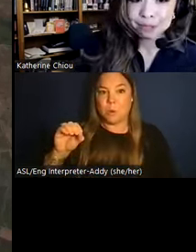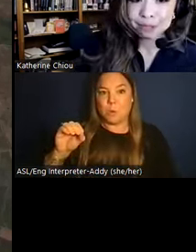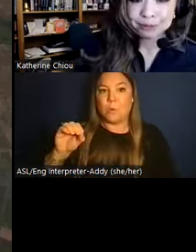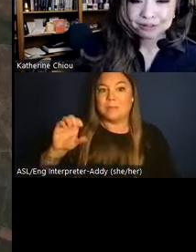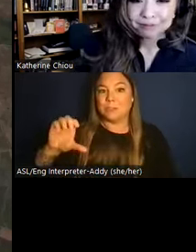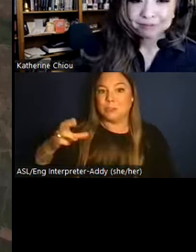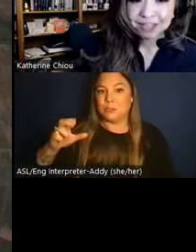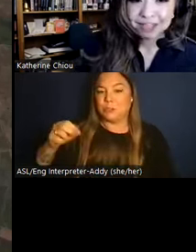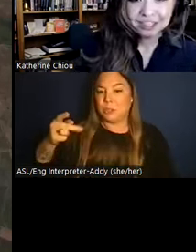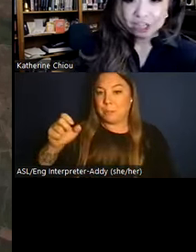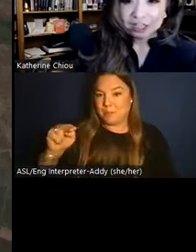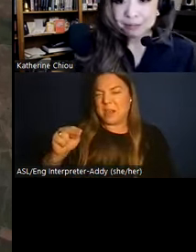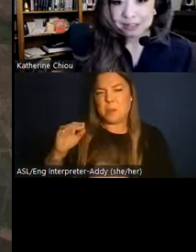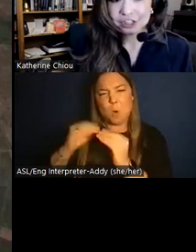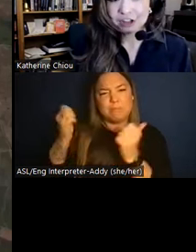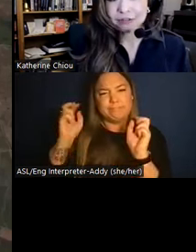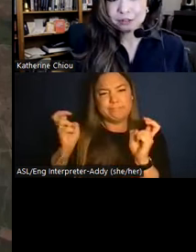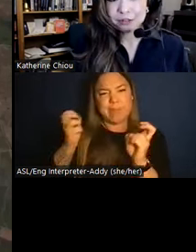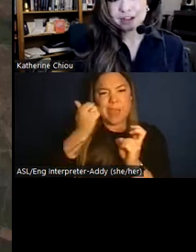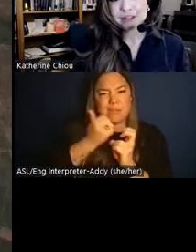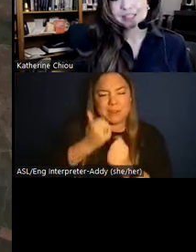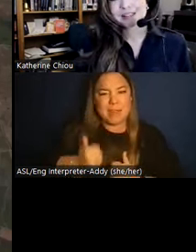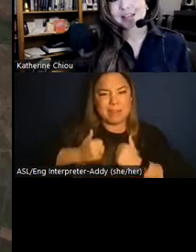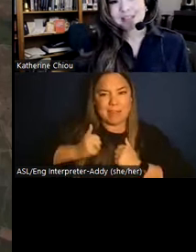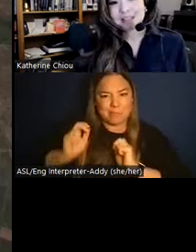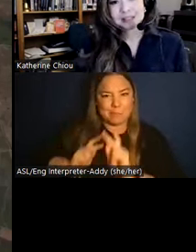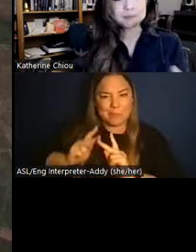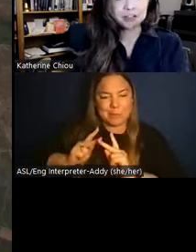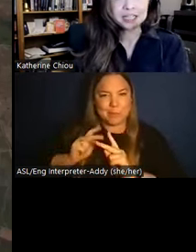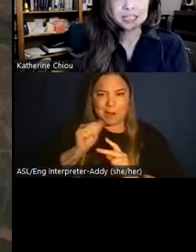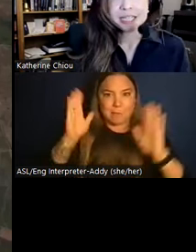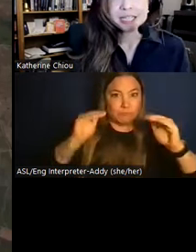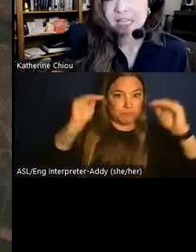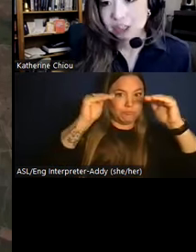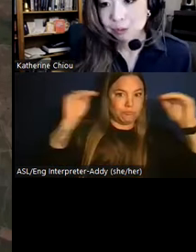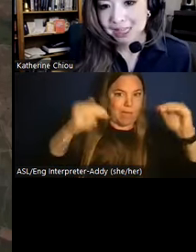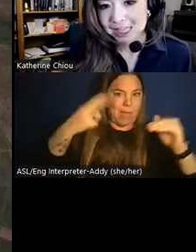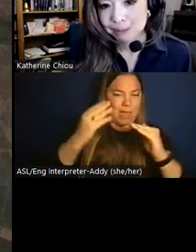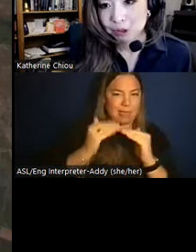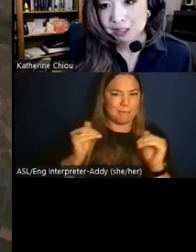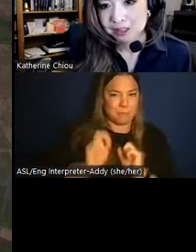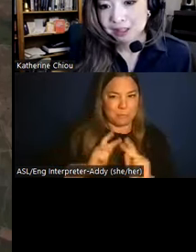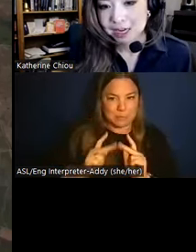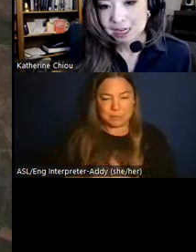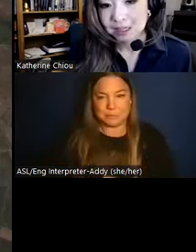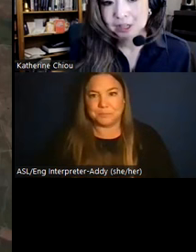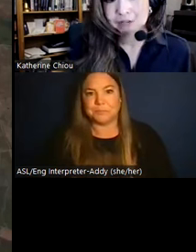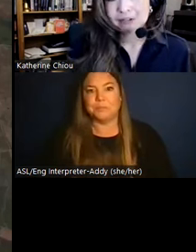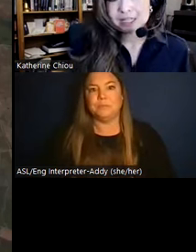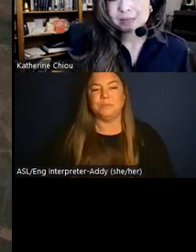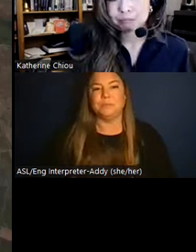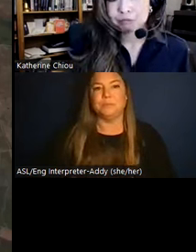Moche people. This juxtaposition offers profound insights into disparities and tensions within the Moche society,